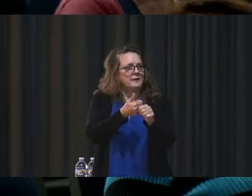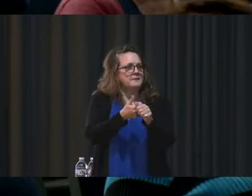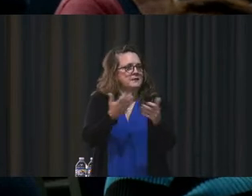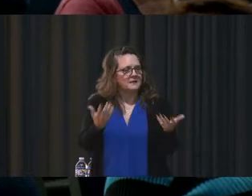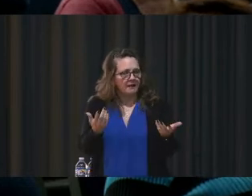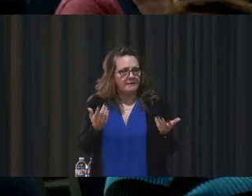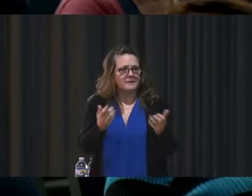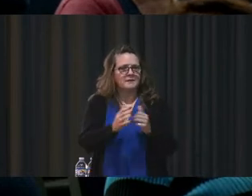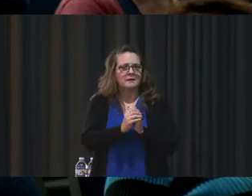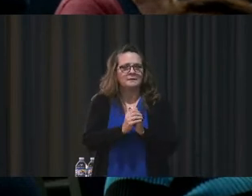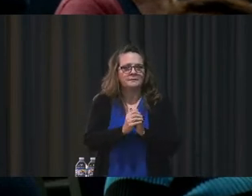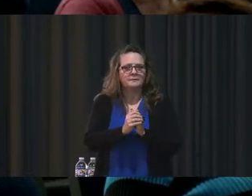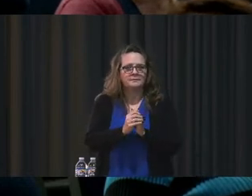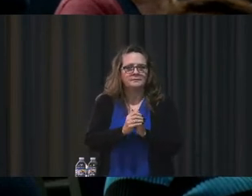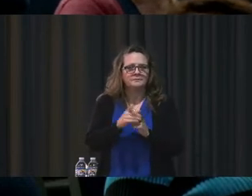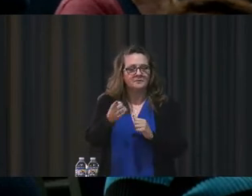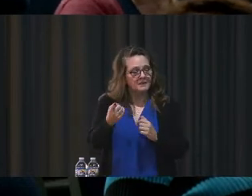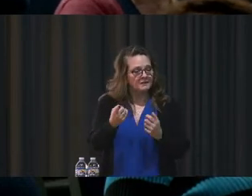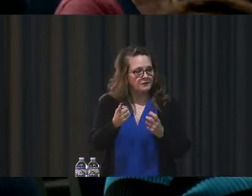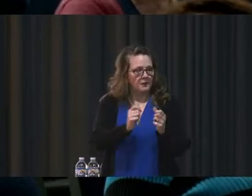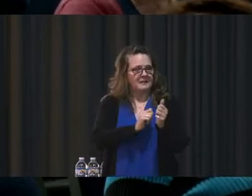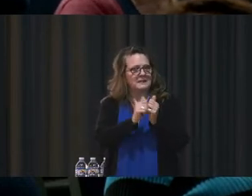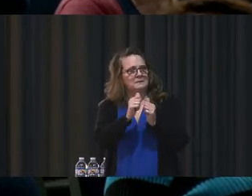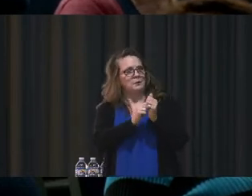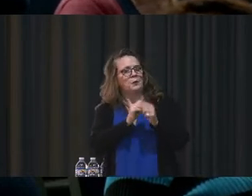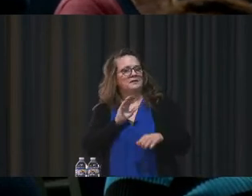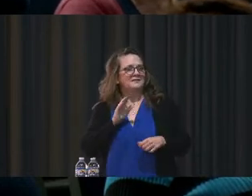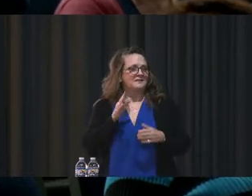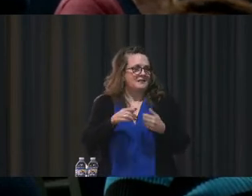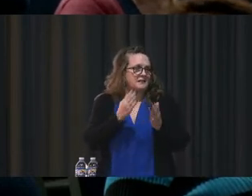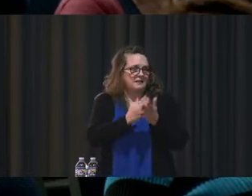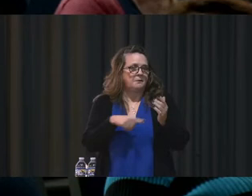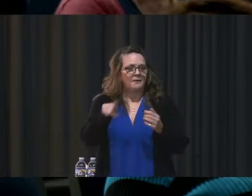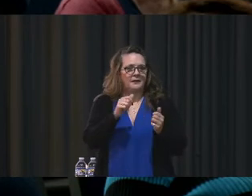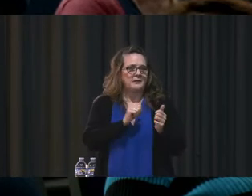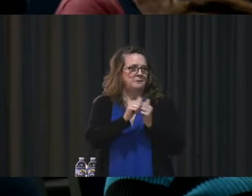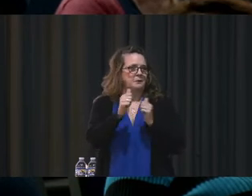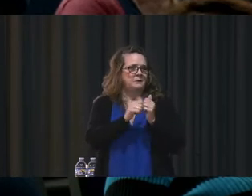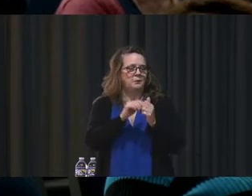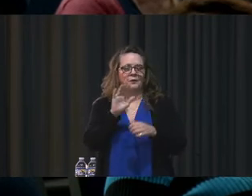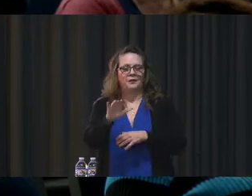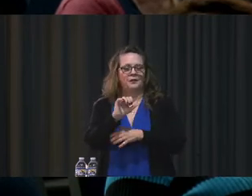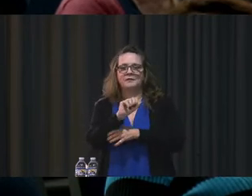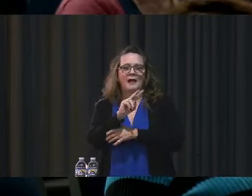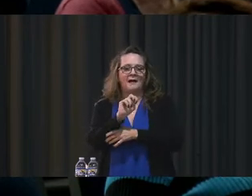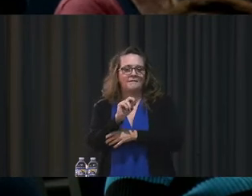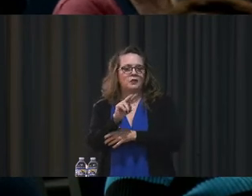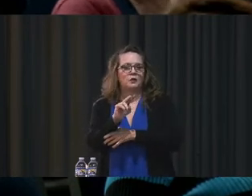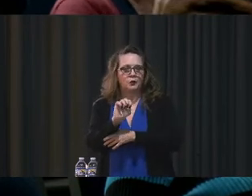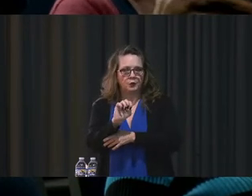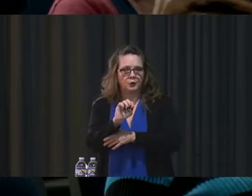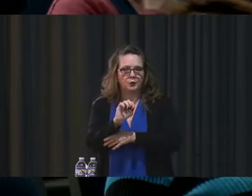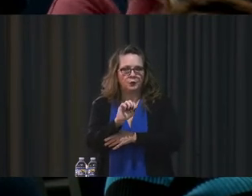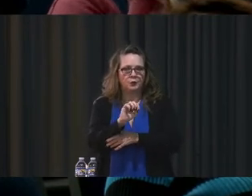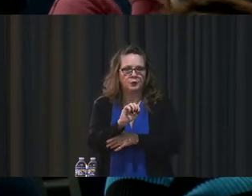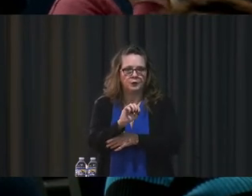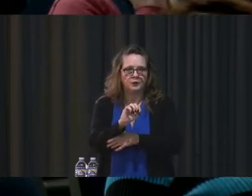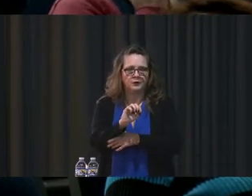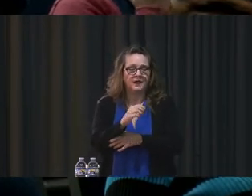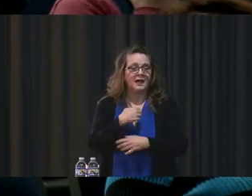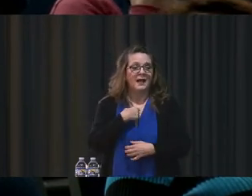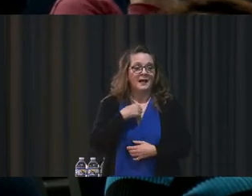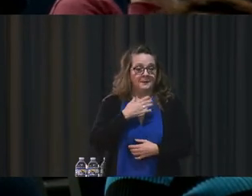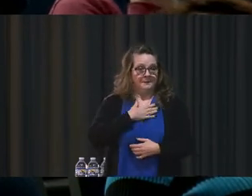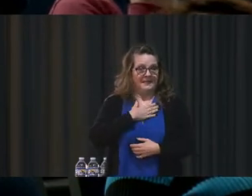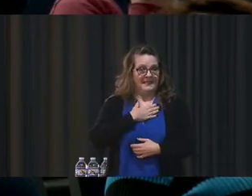sports. Athletics is that avenue. Yeah, it's that avenue. know, for myself, I graduated out of here. Like I said, I graduated out of in 2005. I had eight scholarship